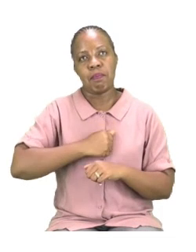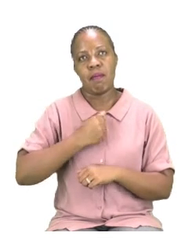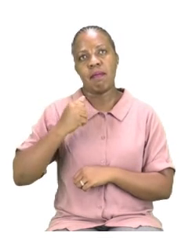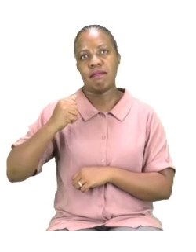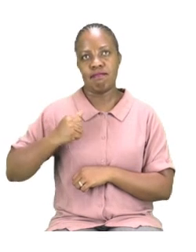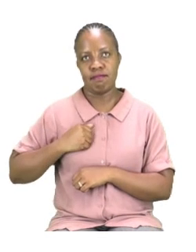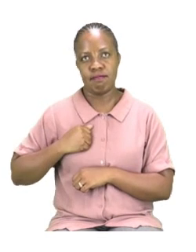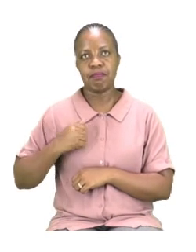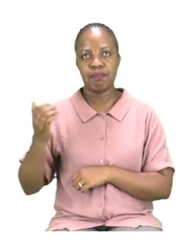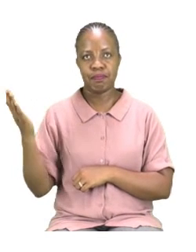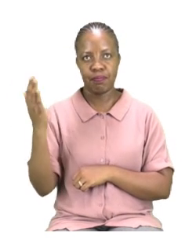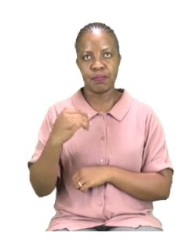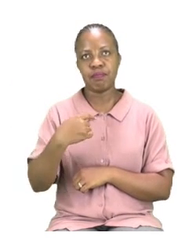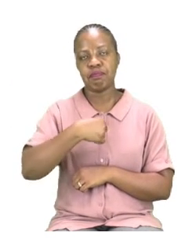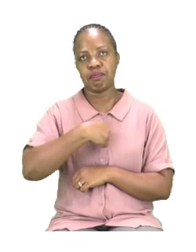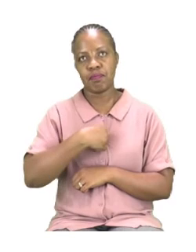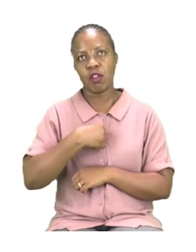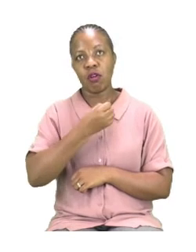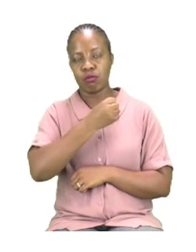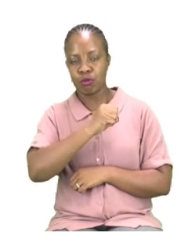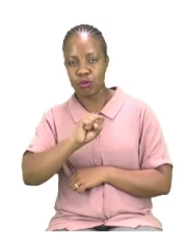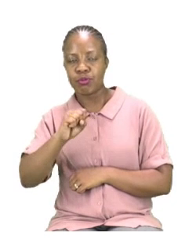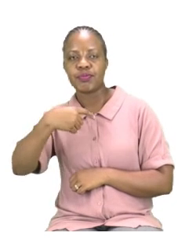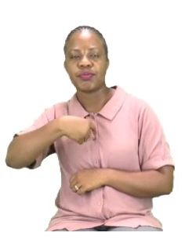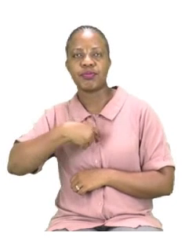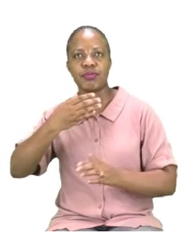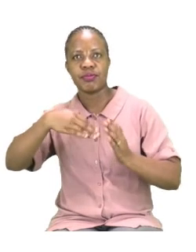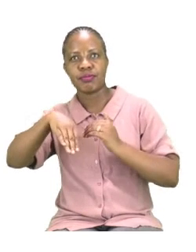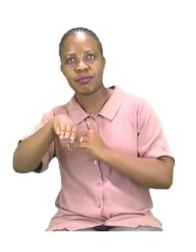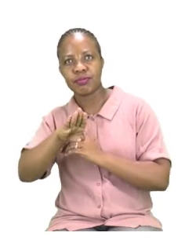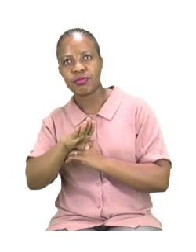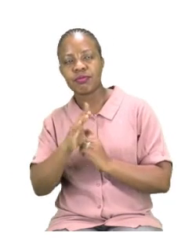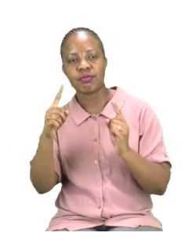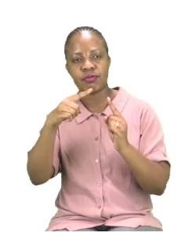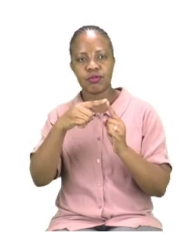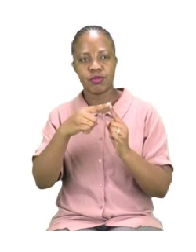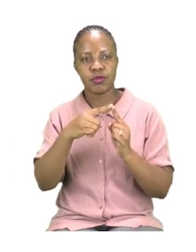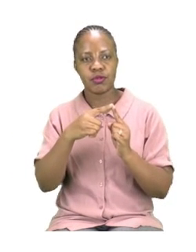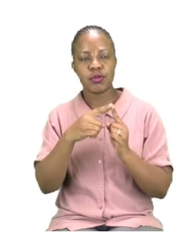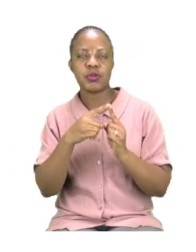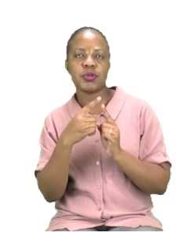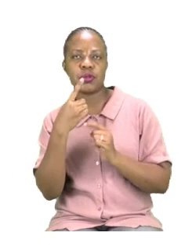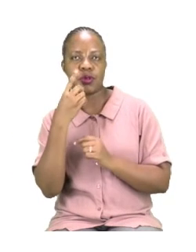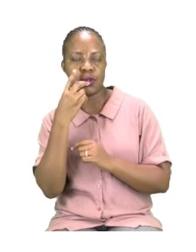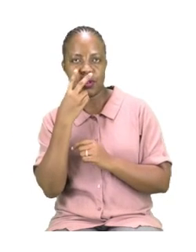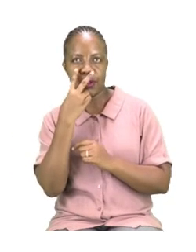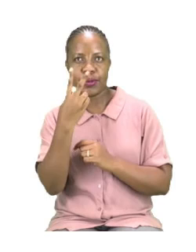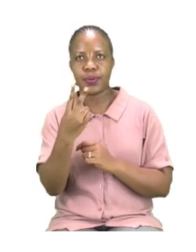my father. The word underlined they or the words